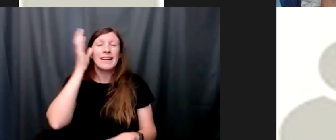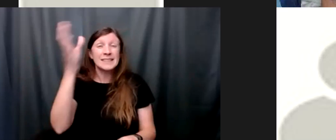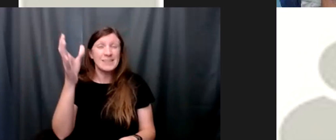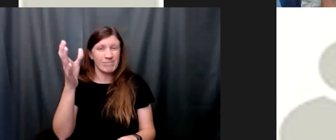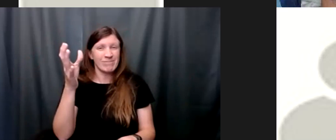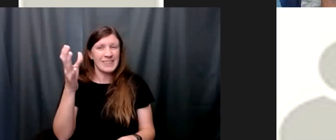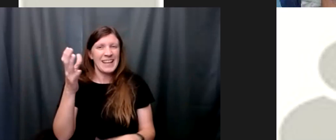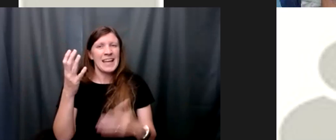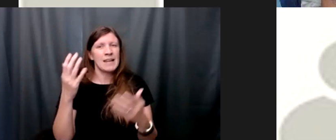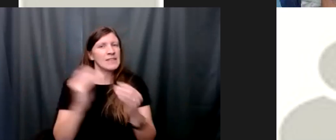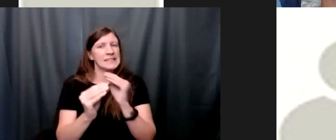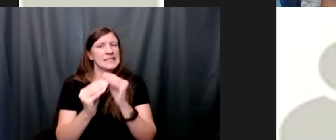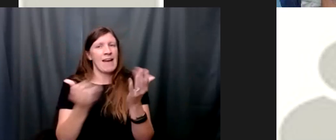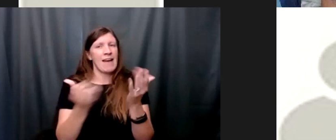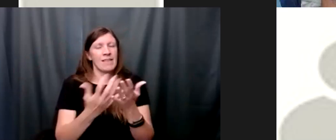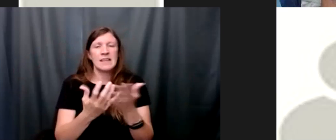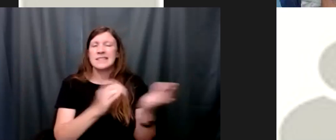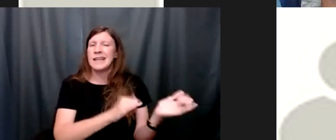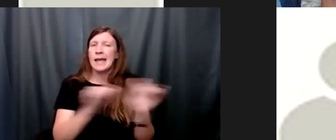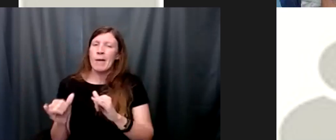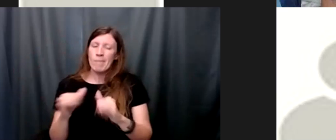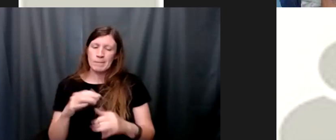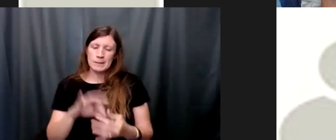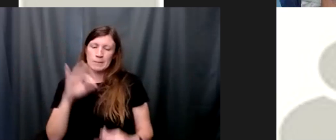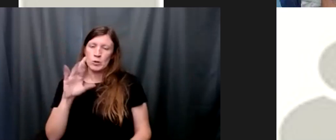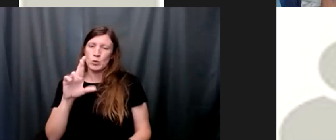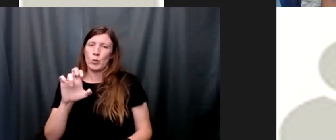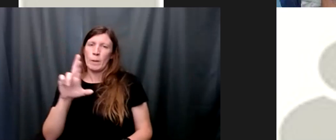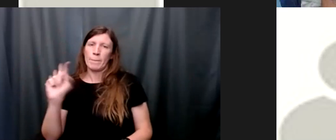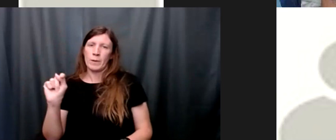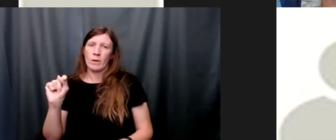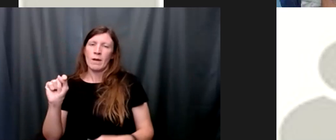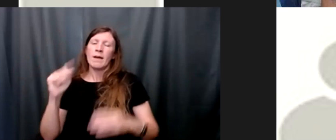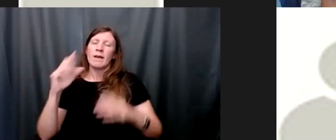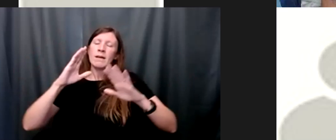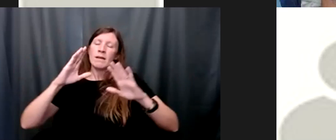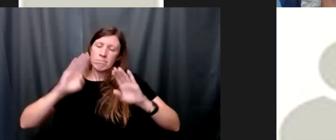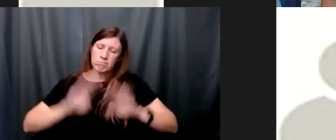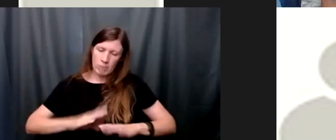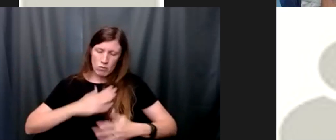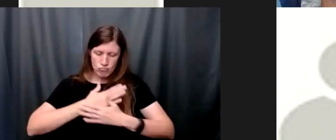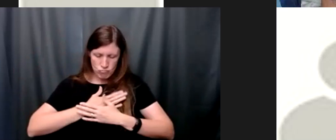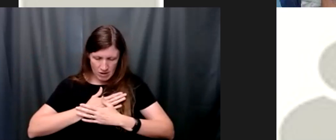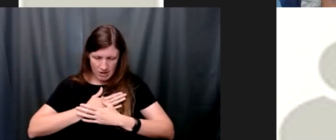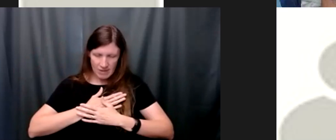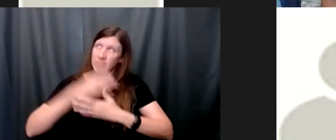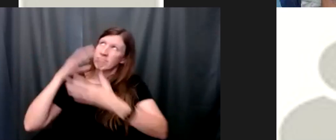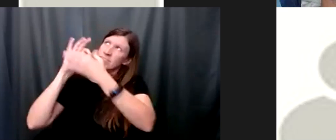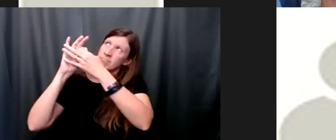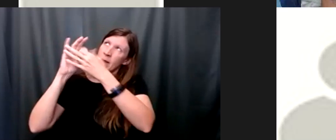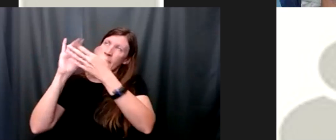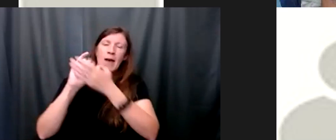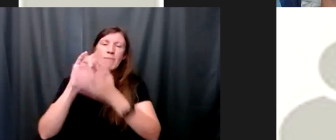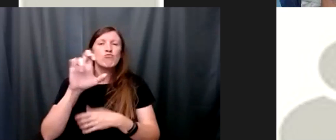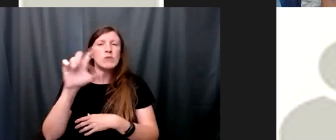rebooting that we may be able to move forward in a healthy way now i have to be honest we did a series similar to this about seven years ago it's called